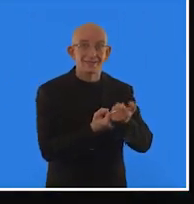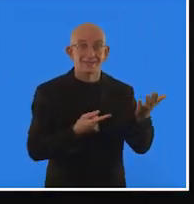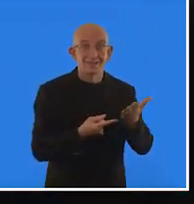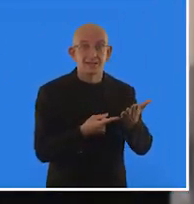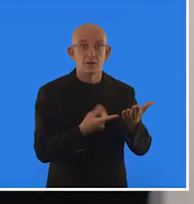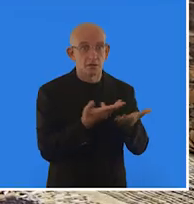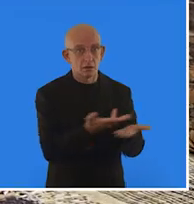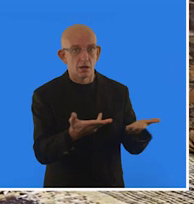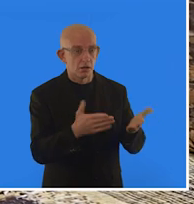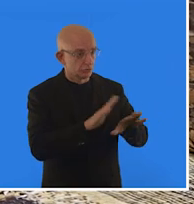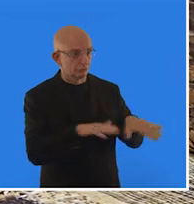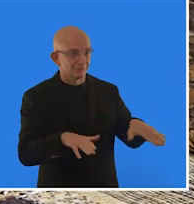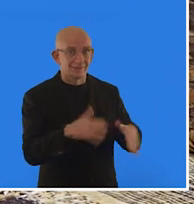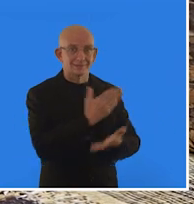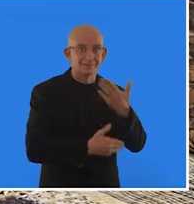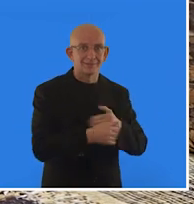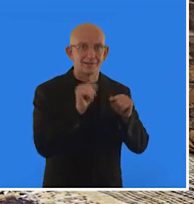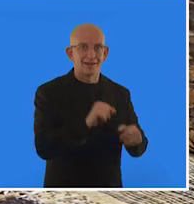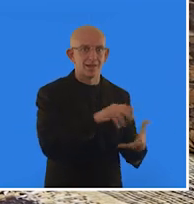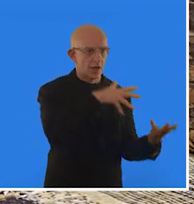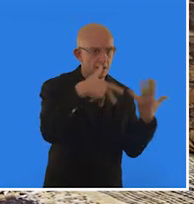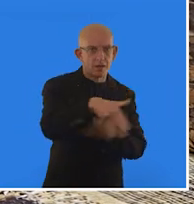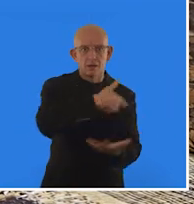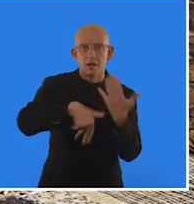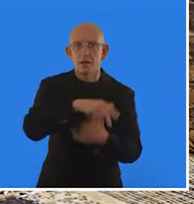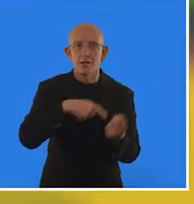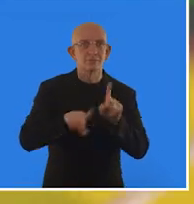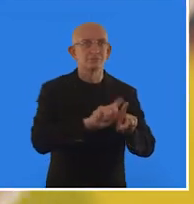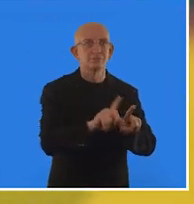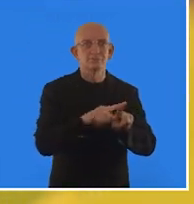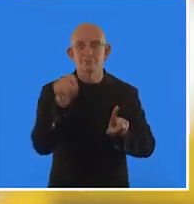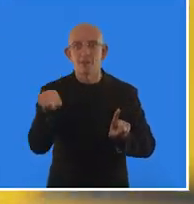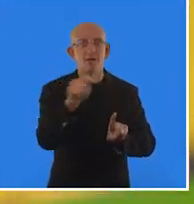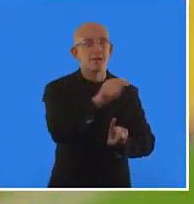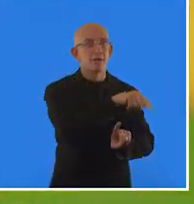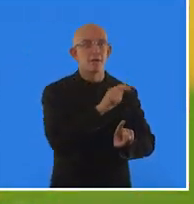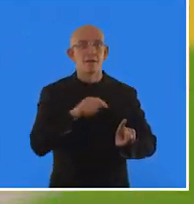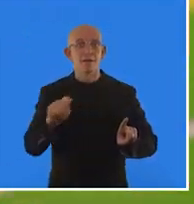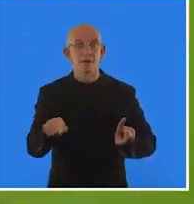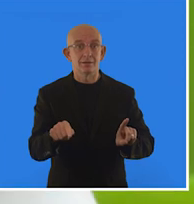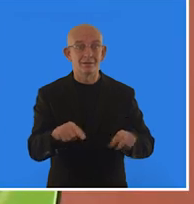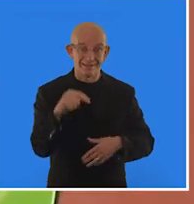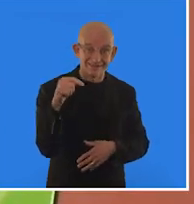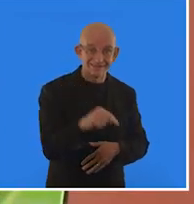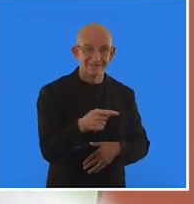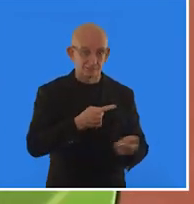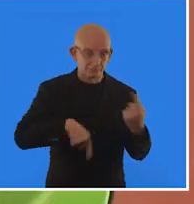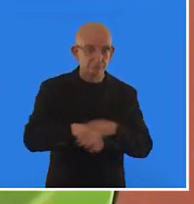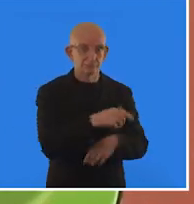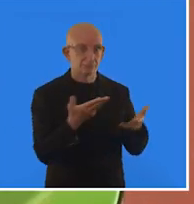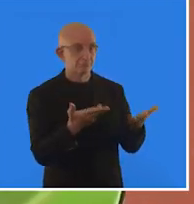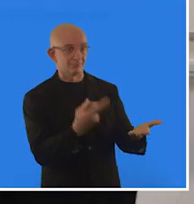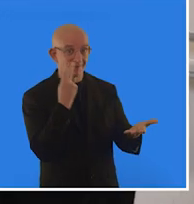assistive technology, which means supportive devices that help children with disabilities participate in society.